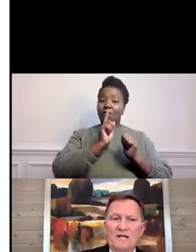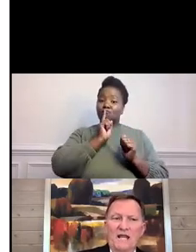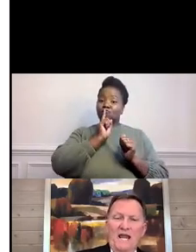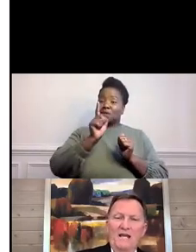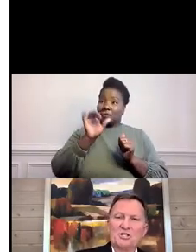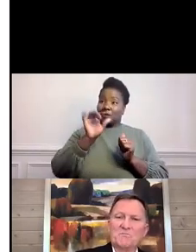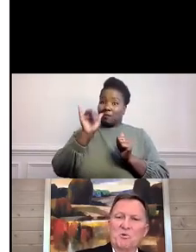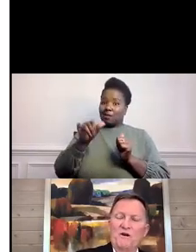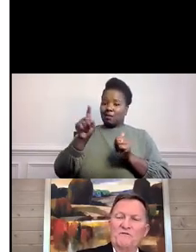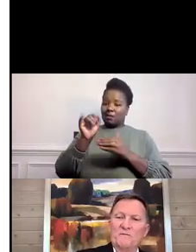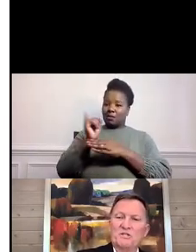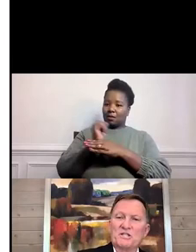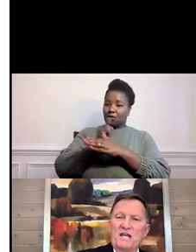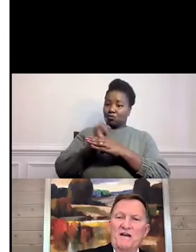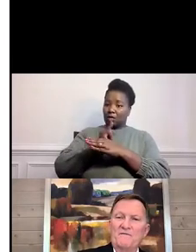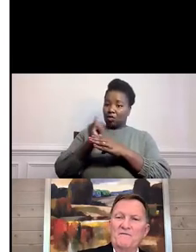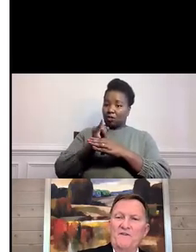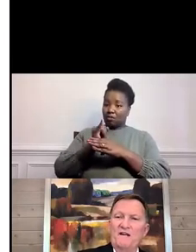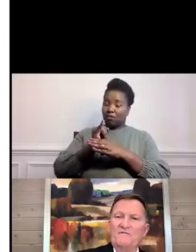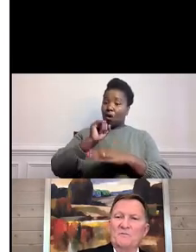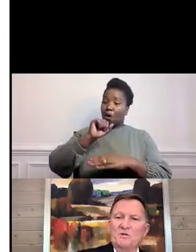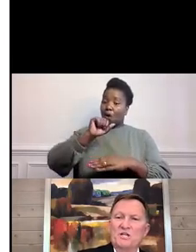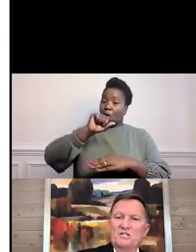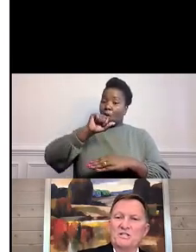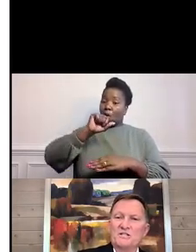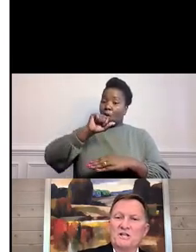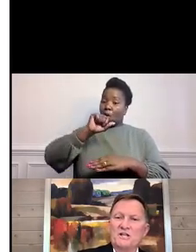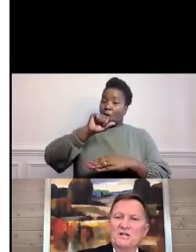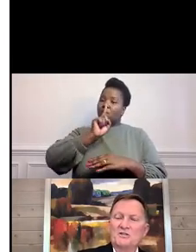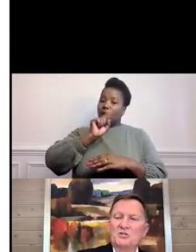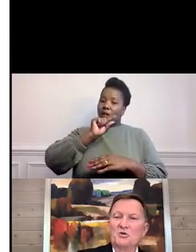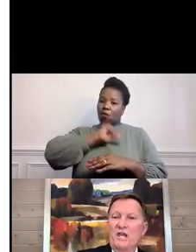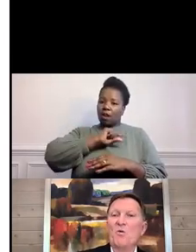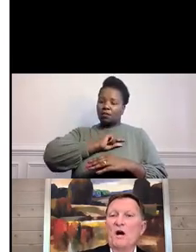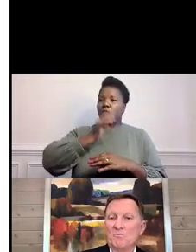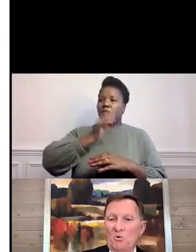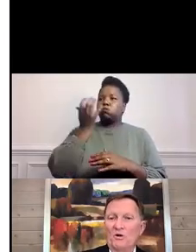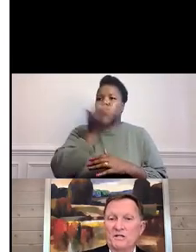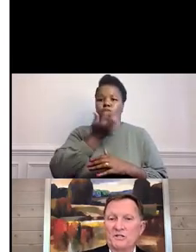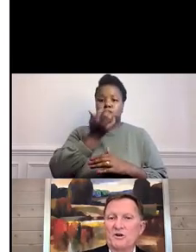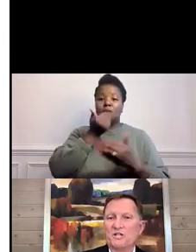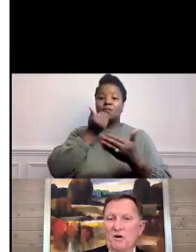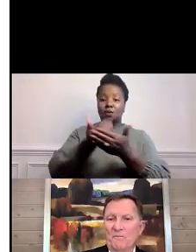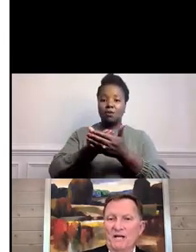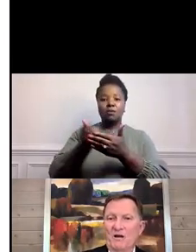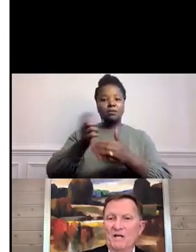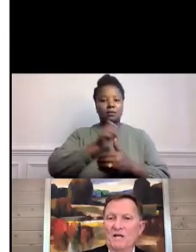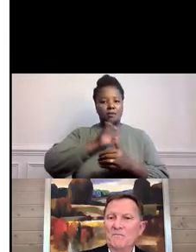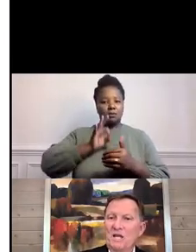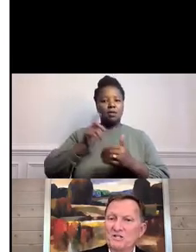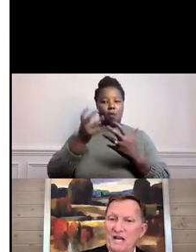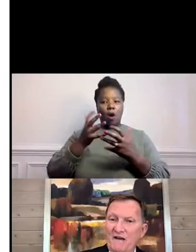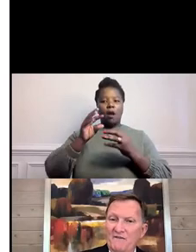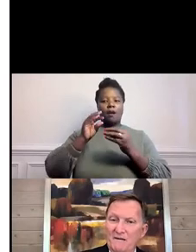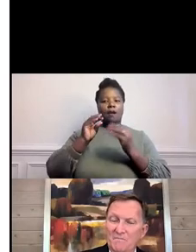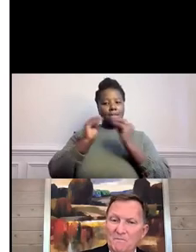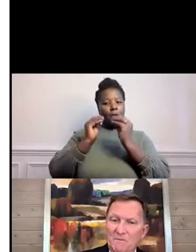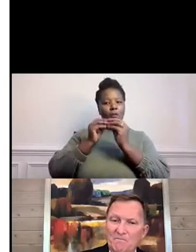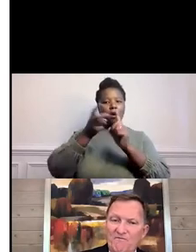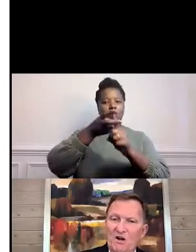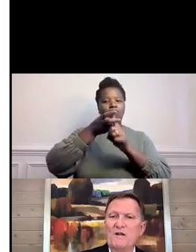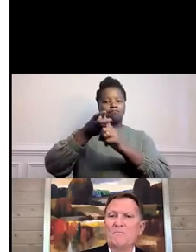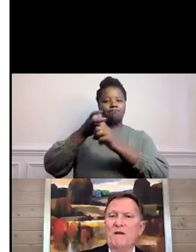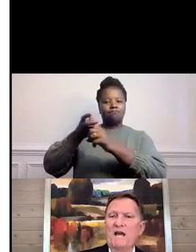and the support from the staff faded from resistance to they want more interns helping out because they have a